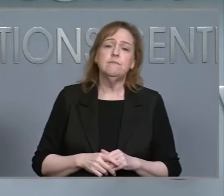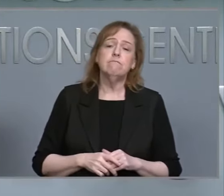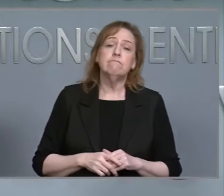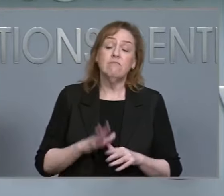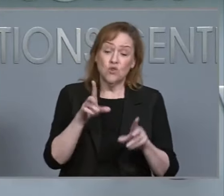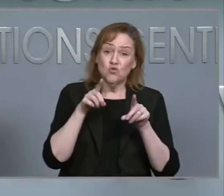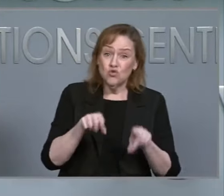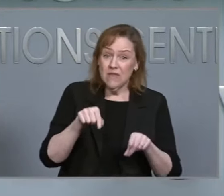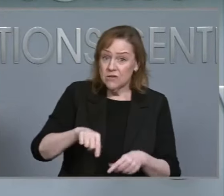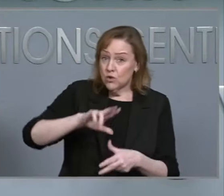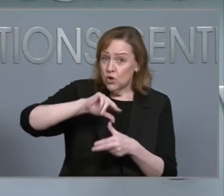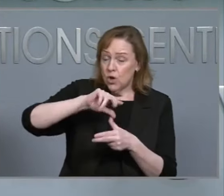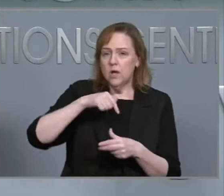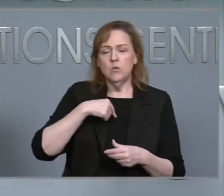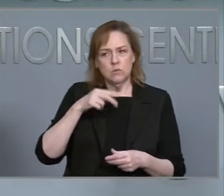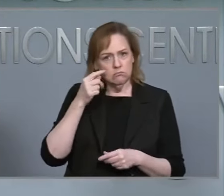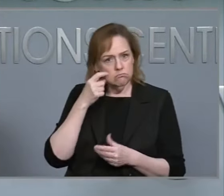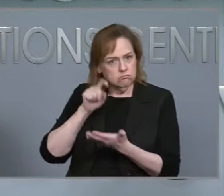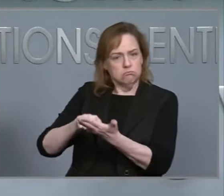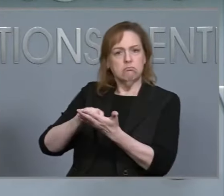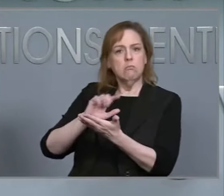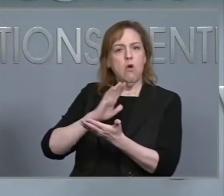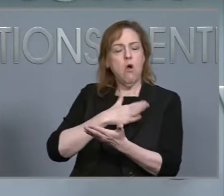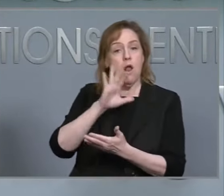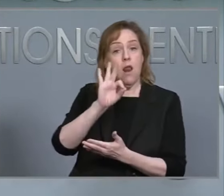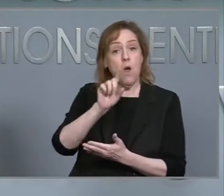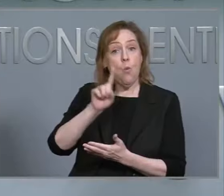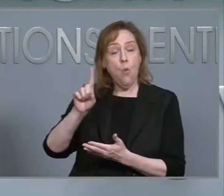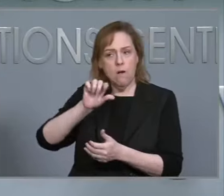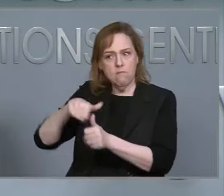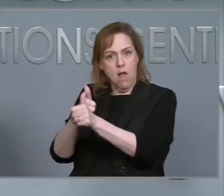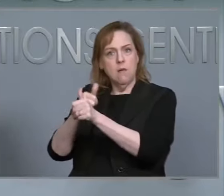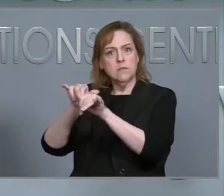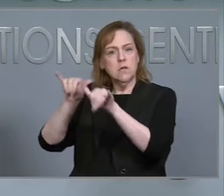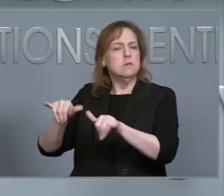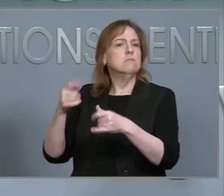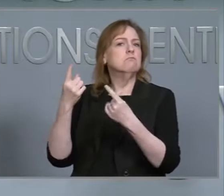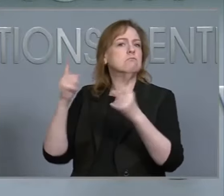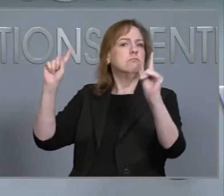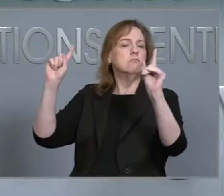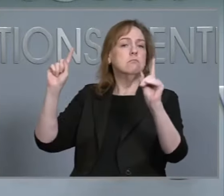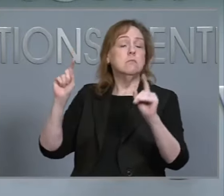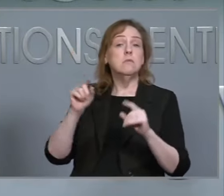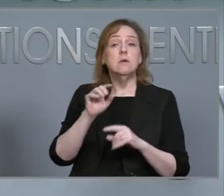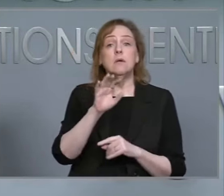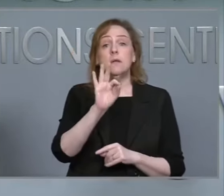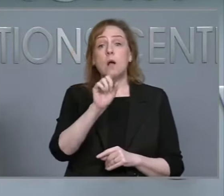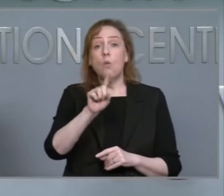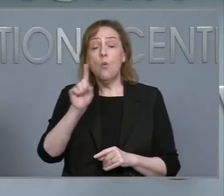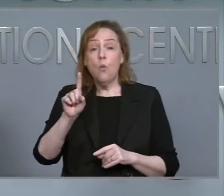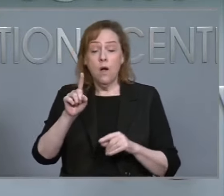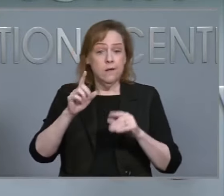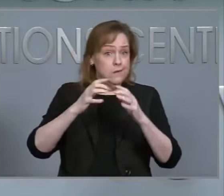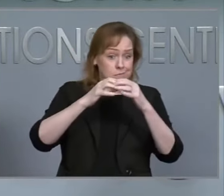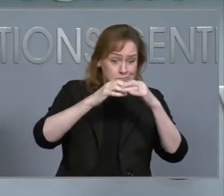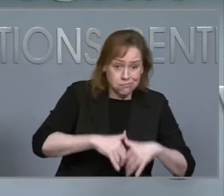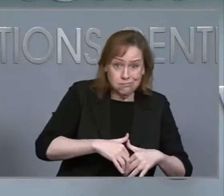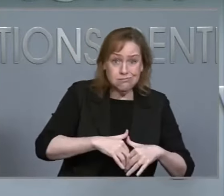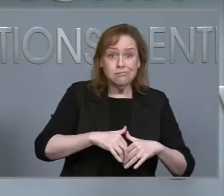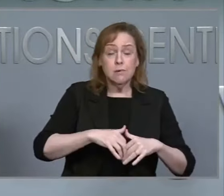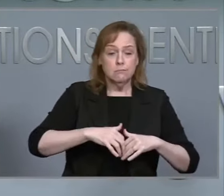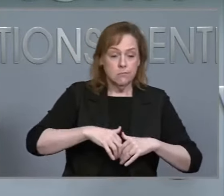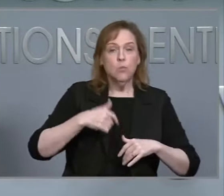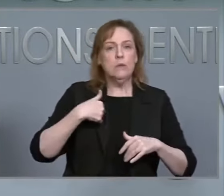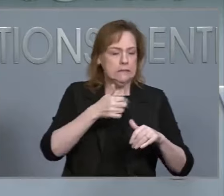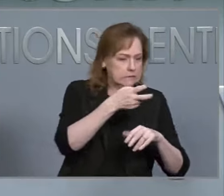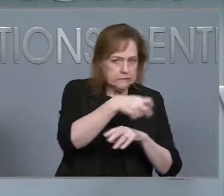successful our 9-1-1 backup systems have worked, as 9-1-1 calls are now being handled by counties